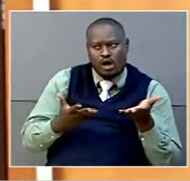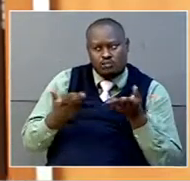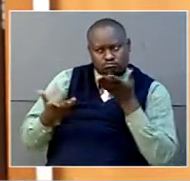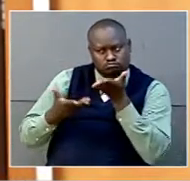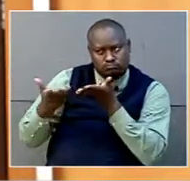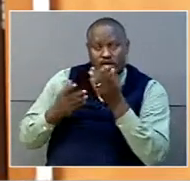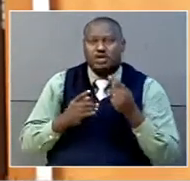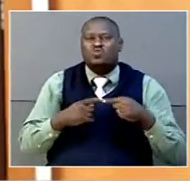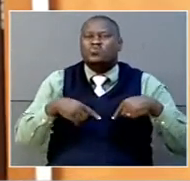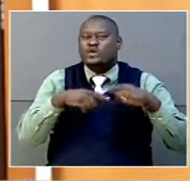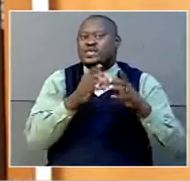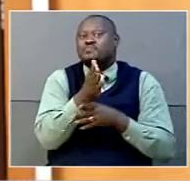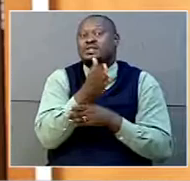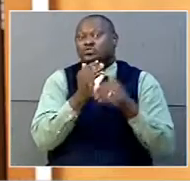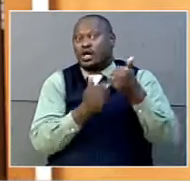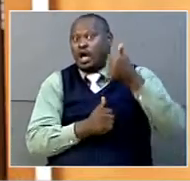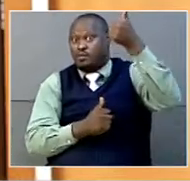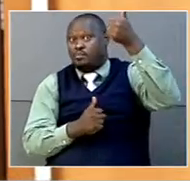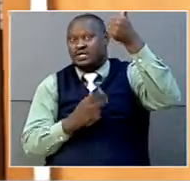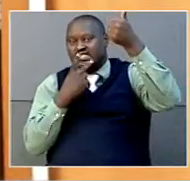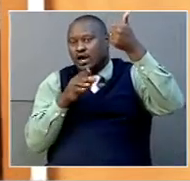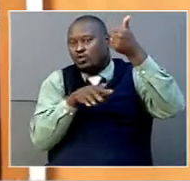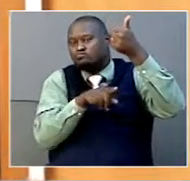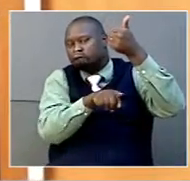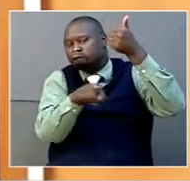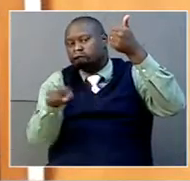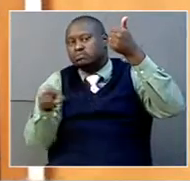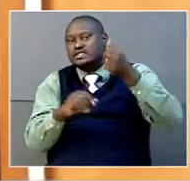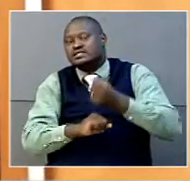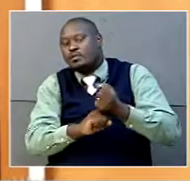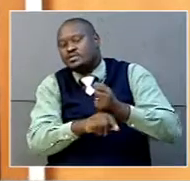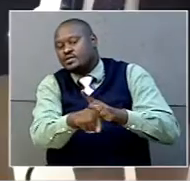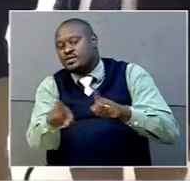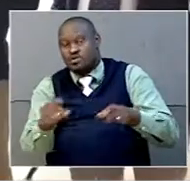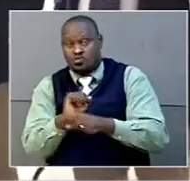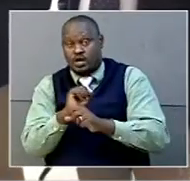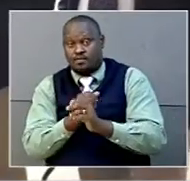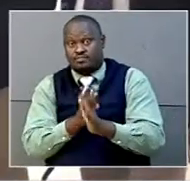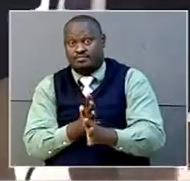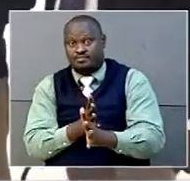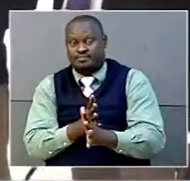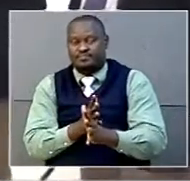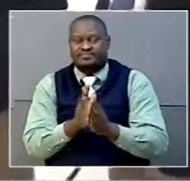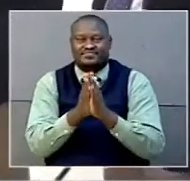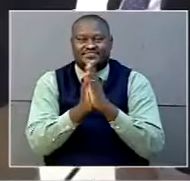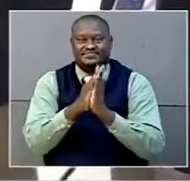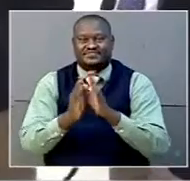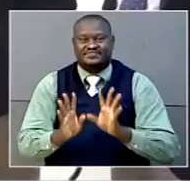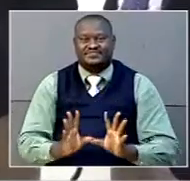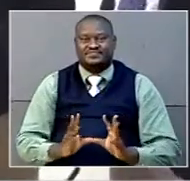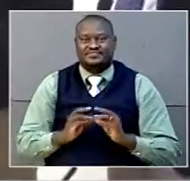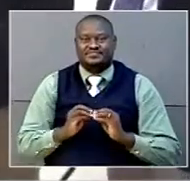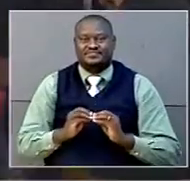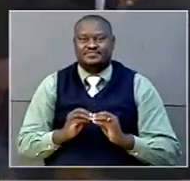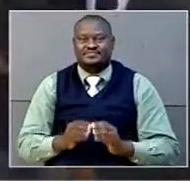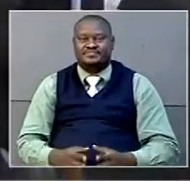us as a parent ministry to support them to function better. Onyango Jackson and Philip Aguta